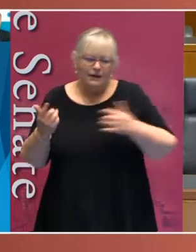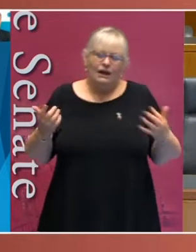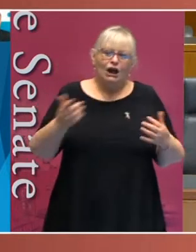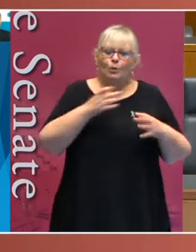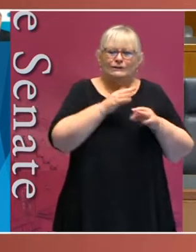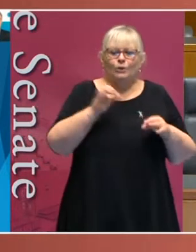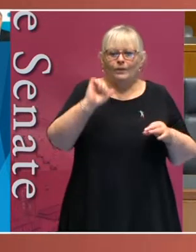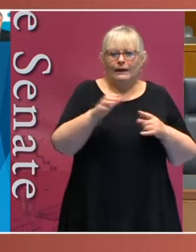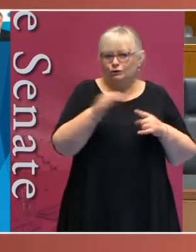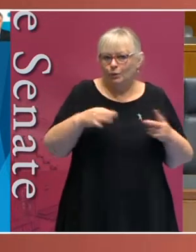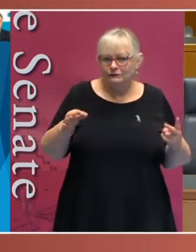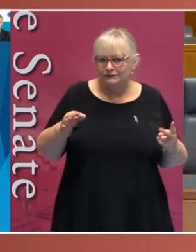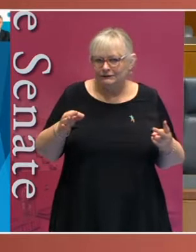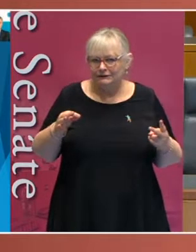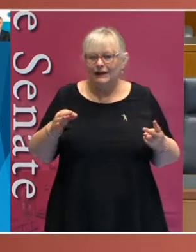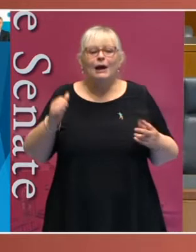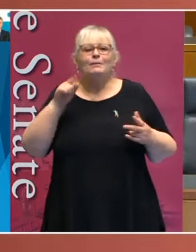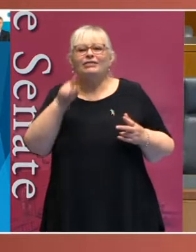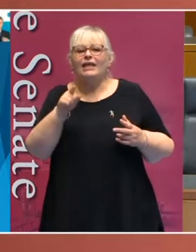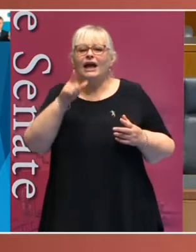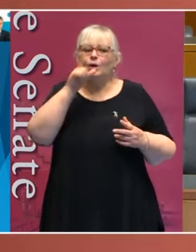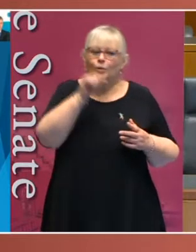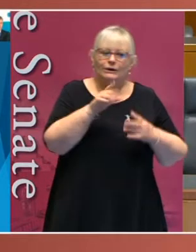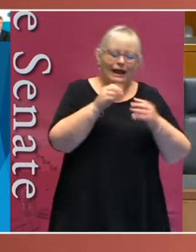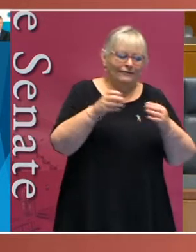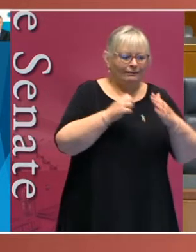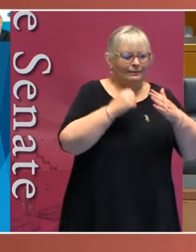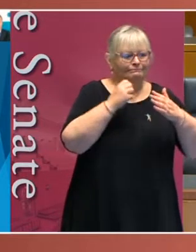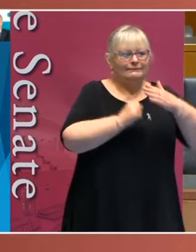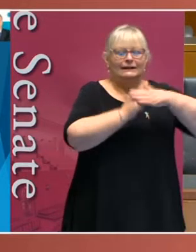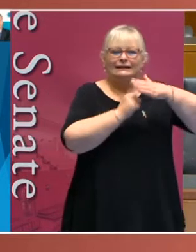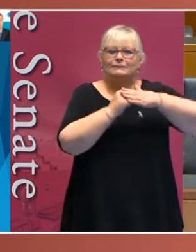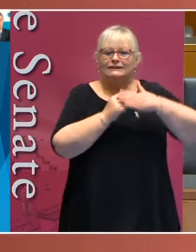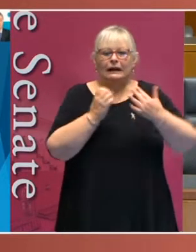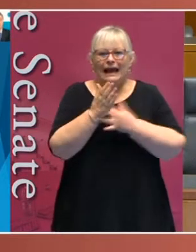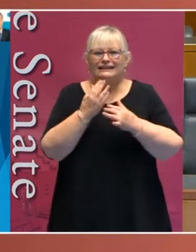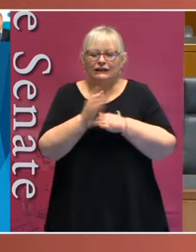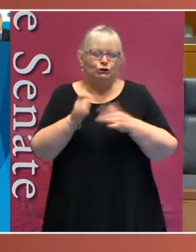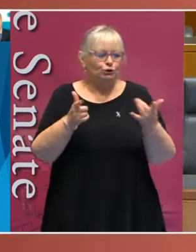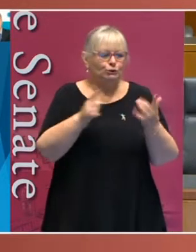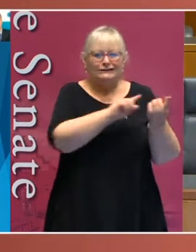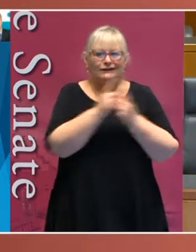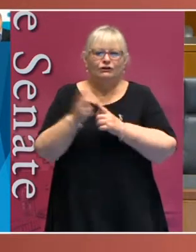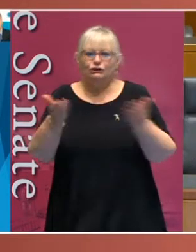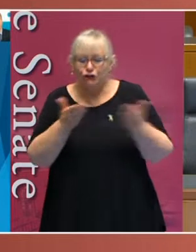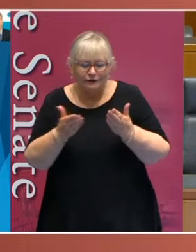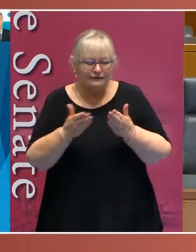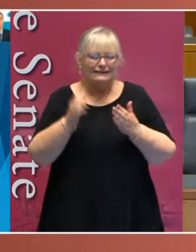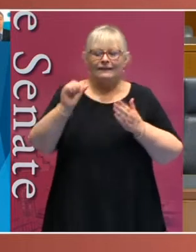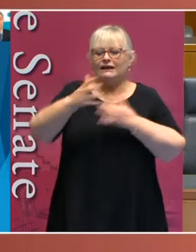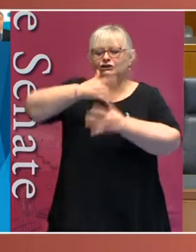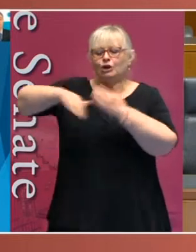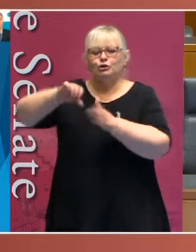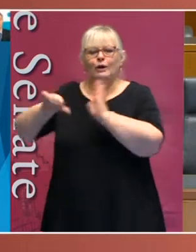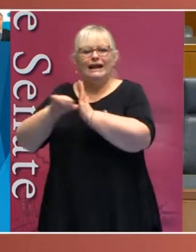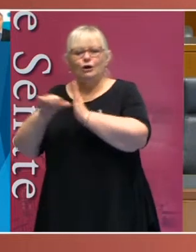behalf, but because of their ability to access services or the social economic services, social economic situation where they